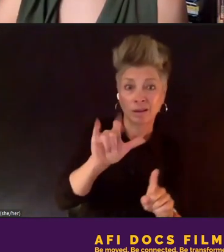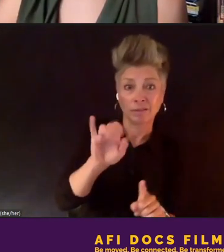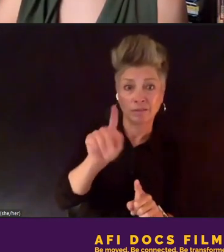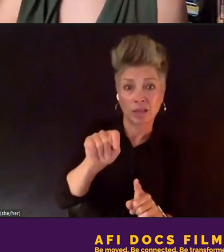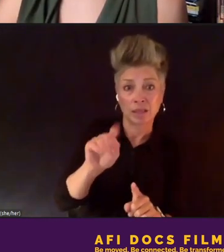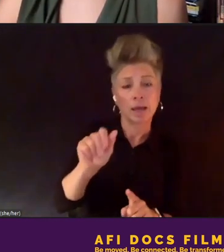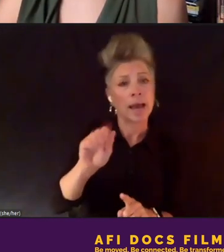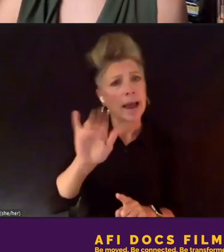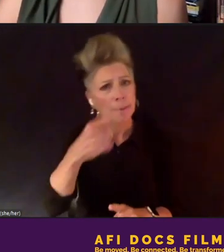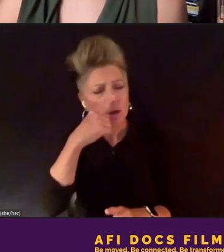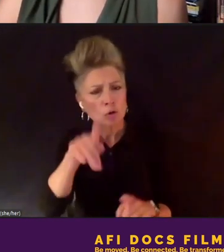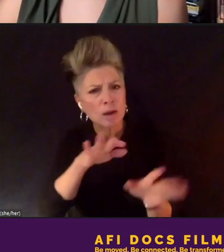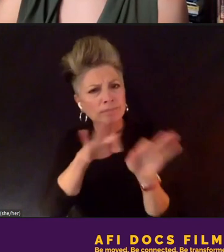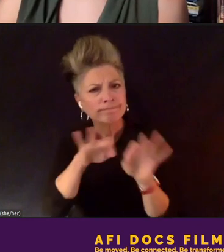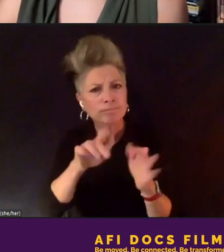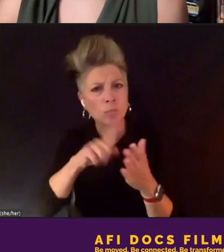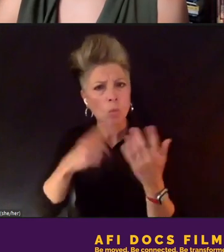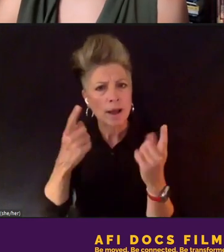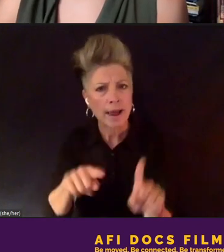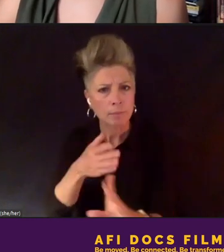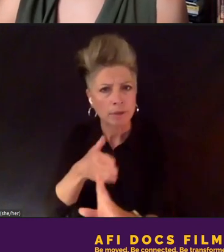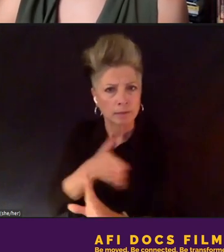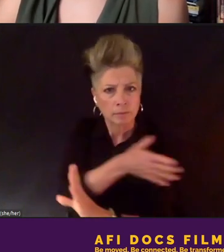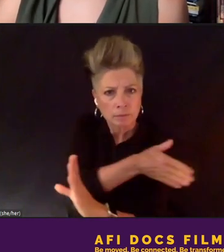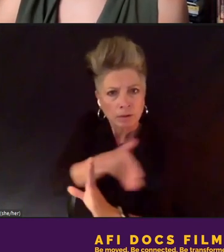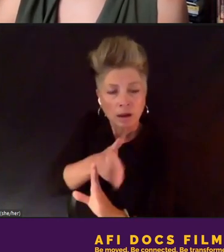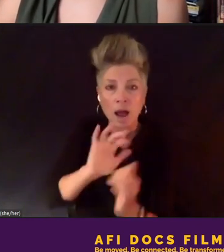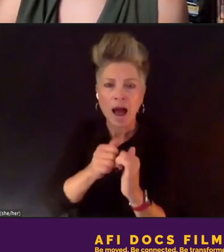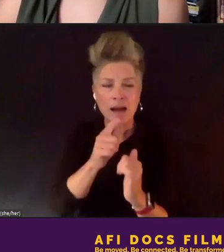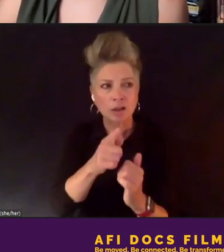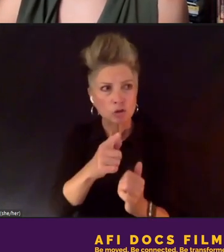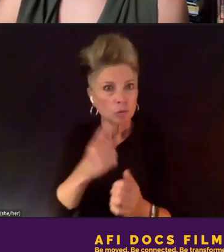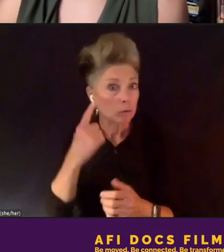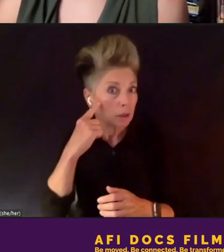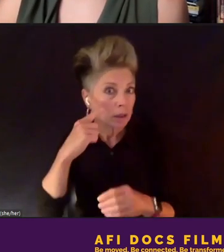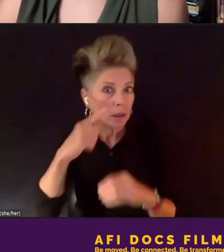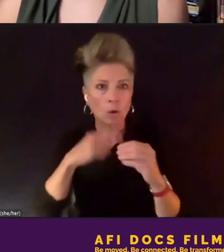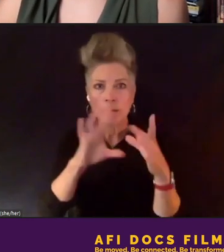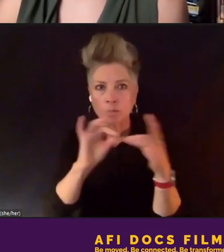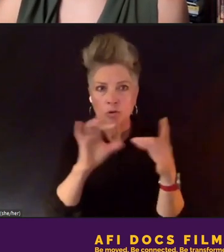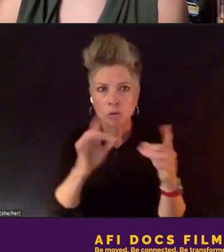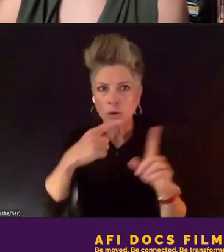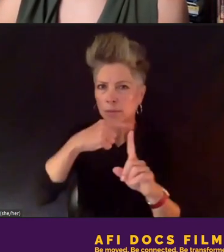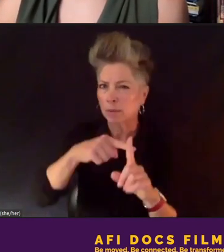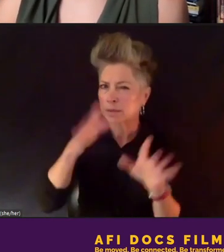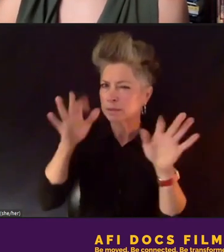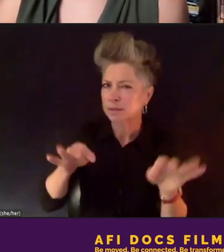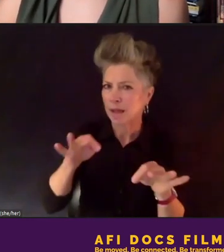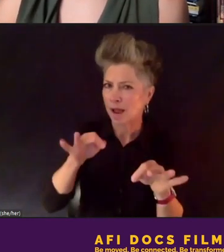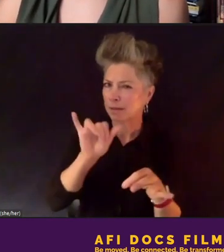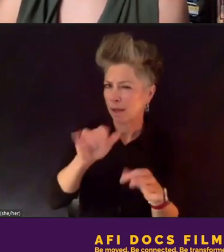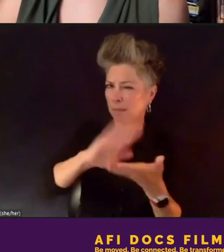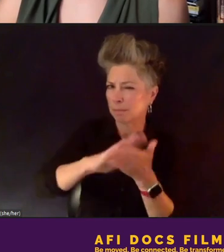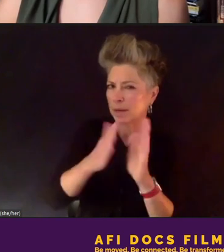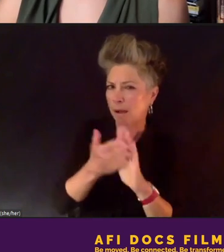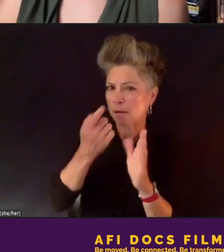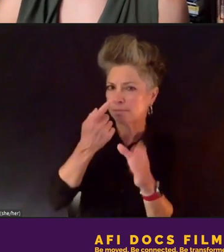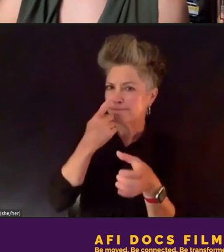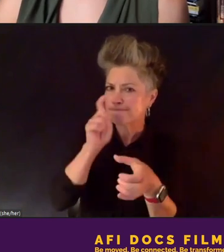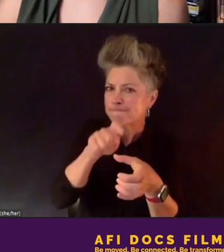us. You know, how did you not only come upon the story, but then decide that you were going to make this into an investigative film?